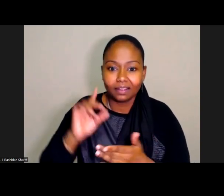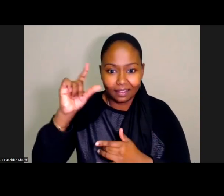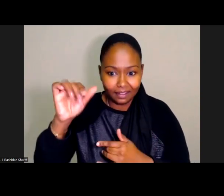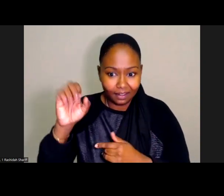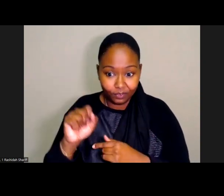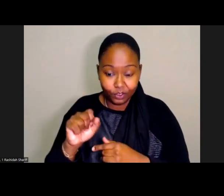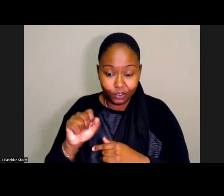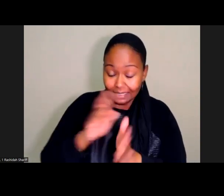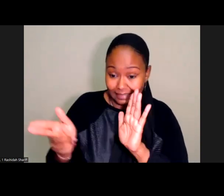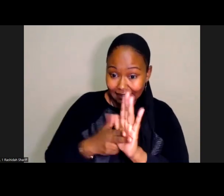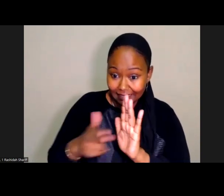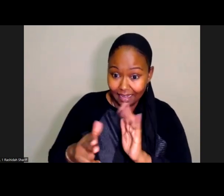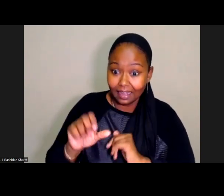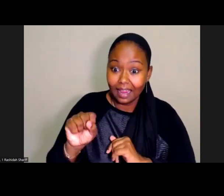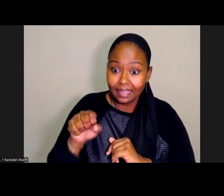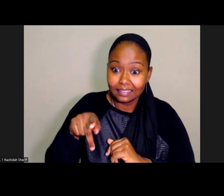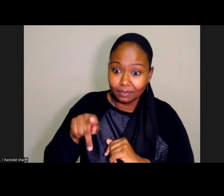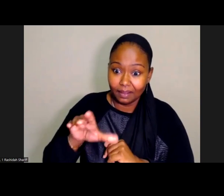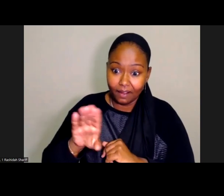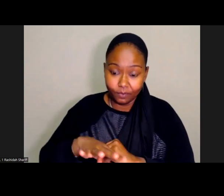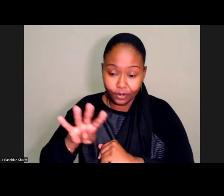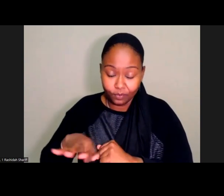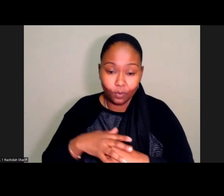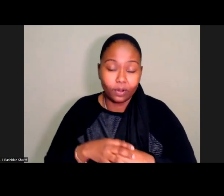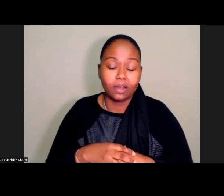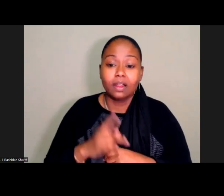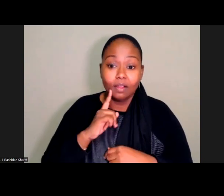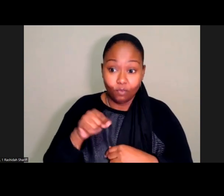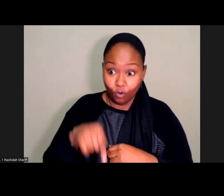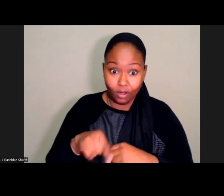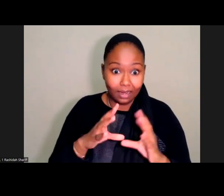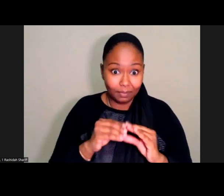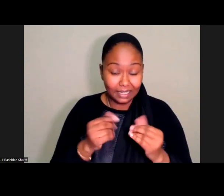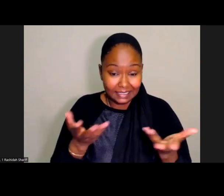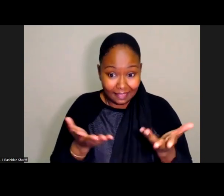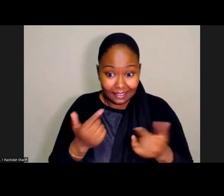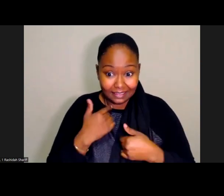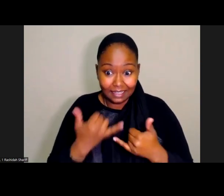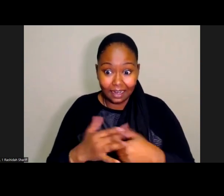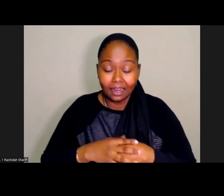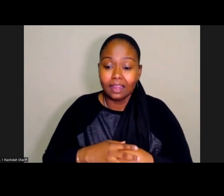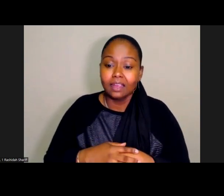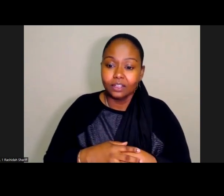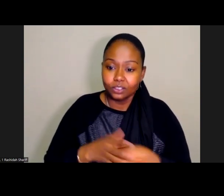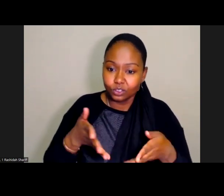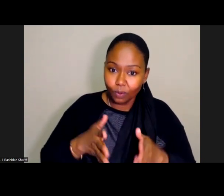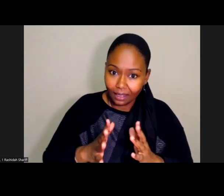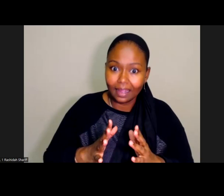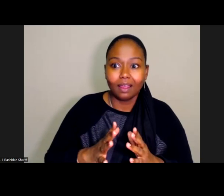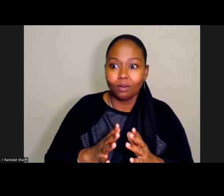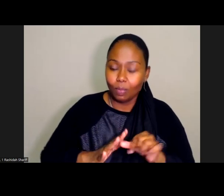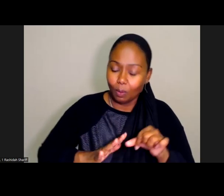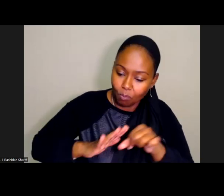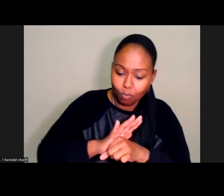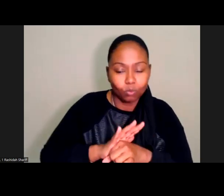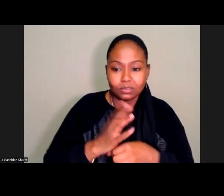that will continue, especially for advisory committees such as this, to allow the maximum participation that we could work